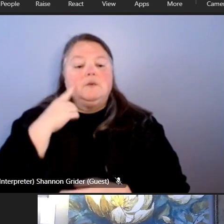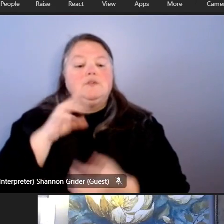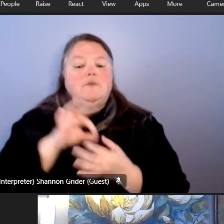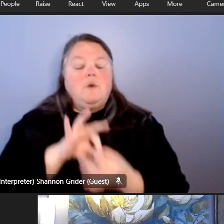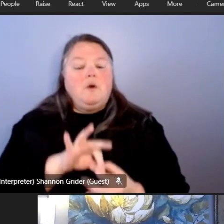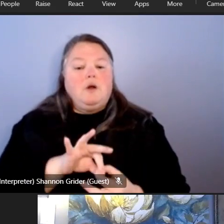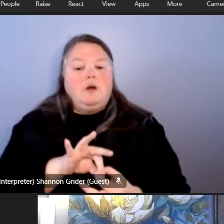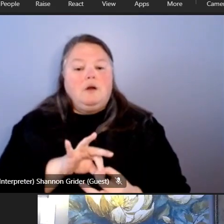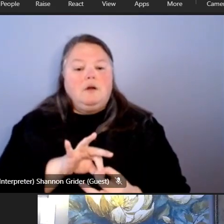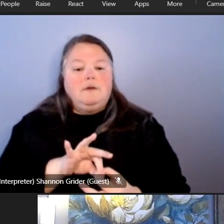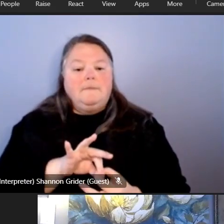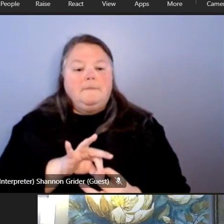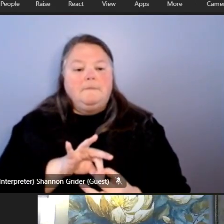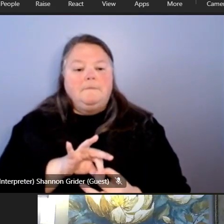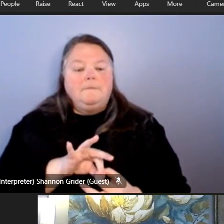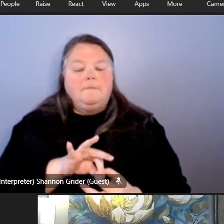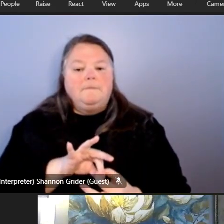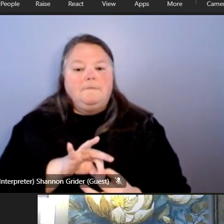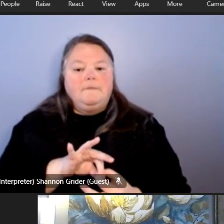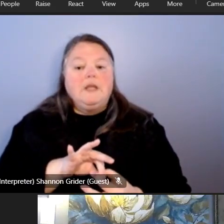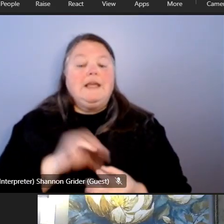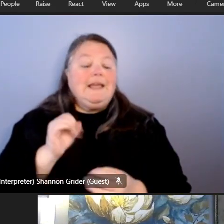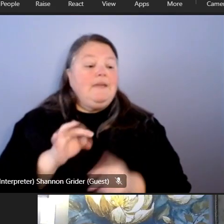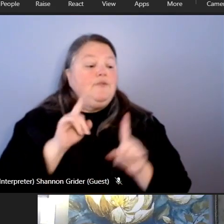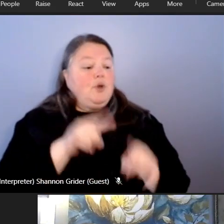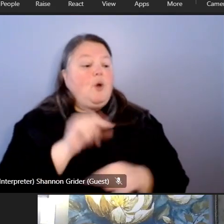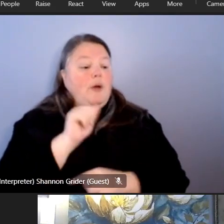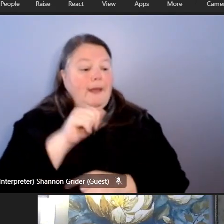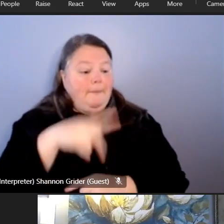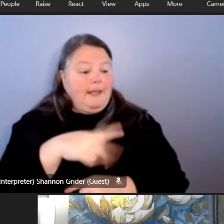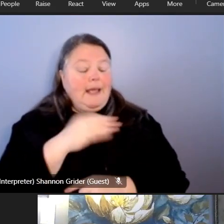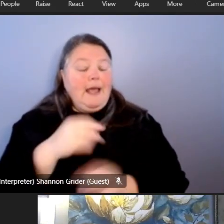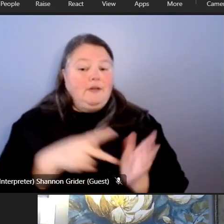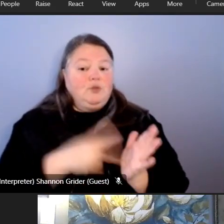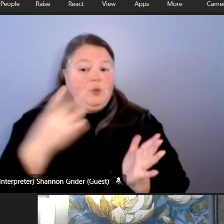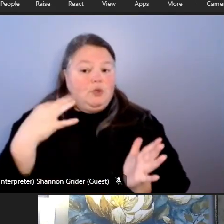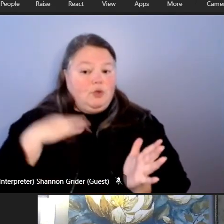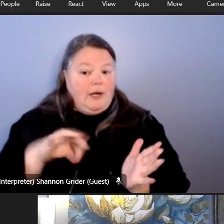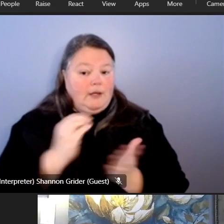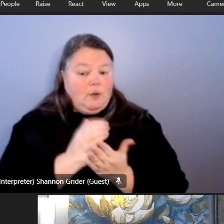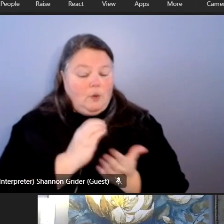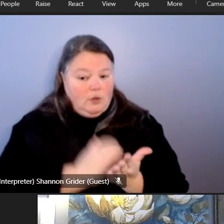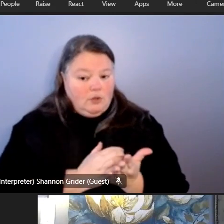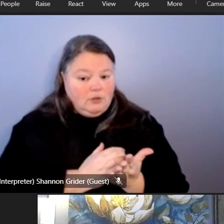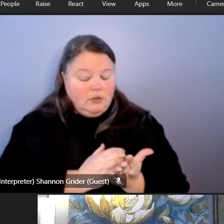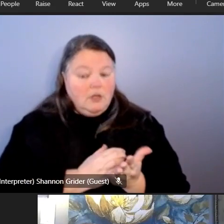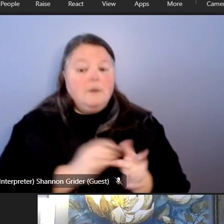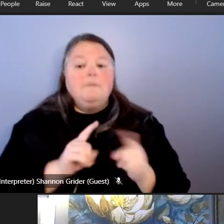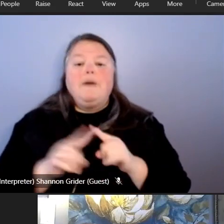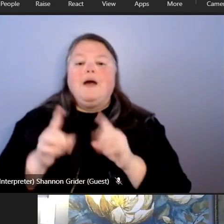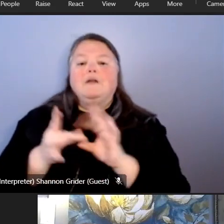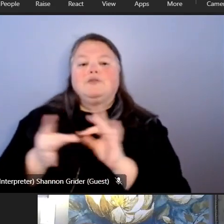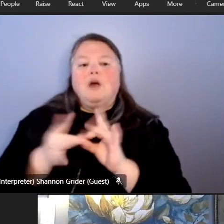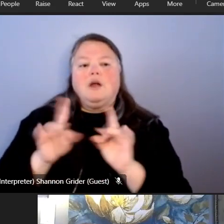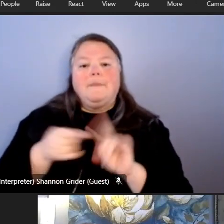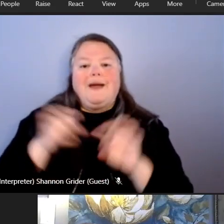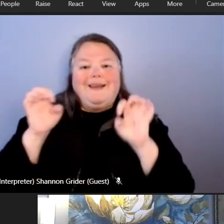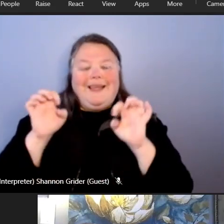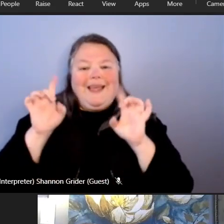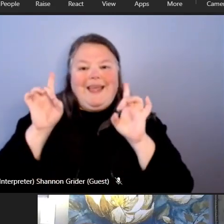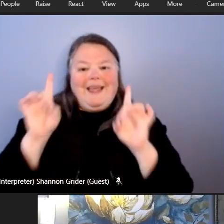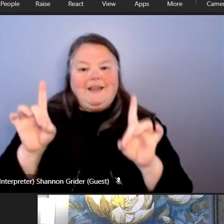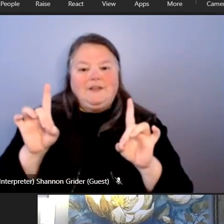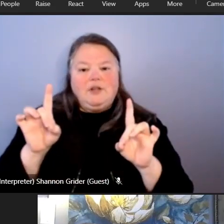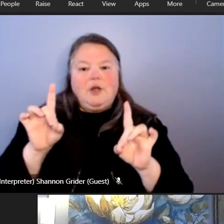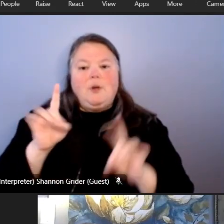like they mentioned ap and dual credit courses uh was talking about education disparities